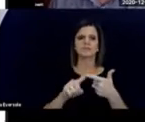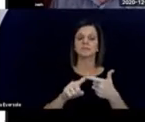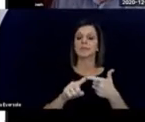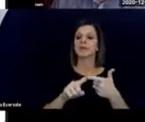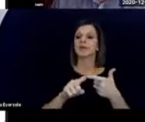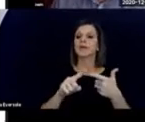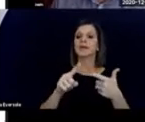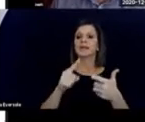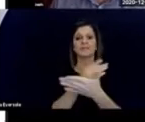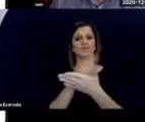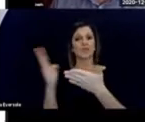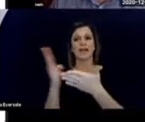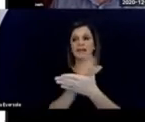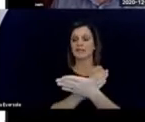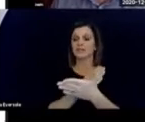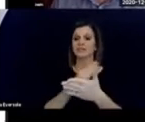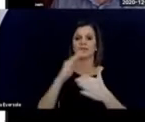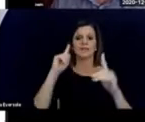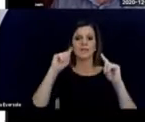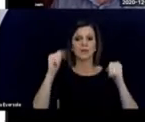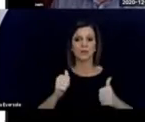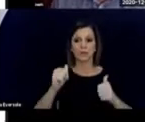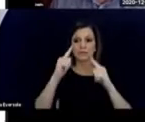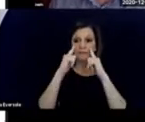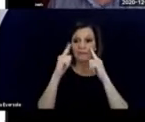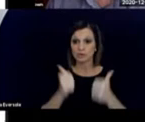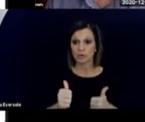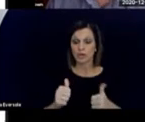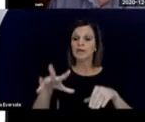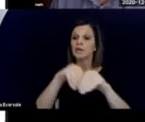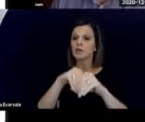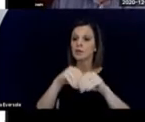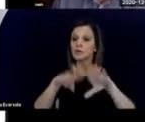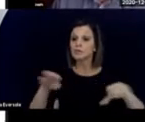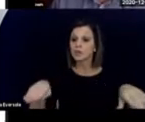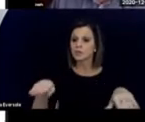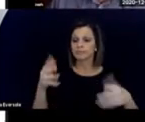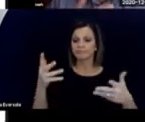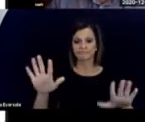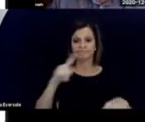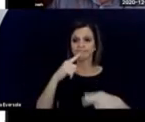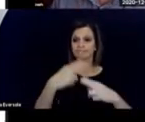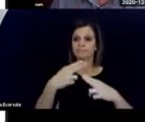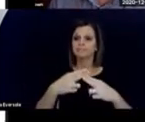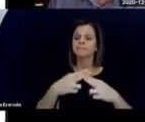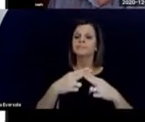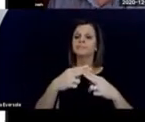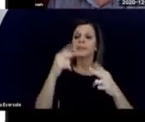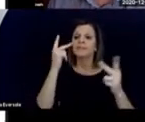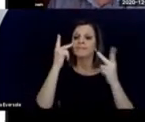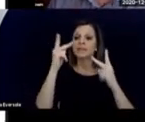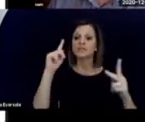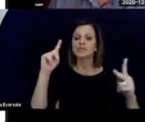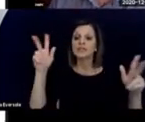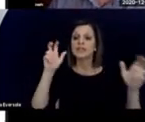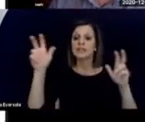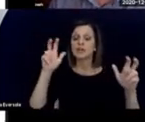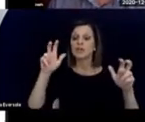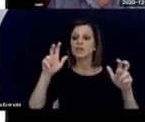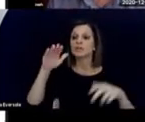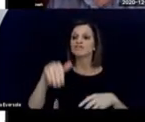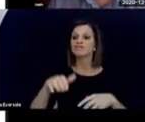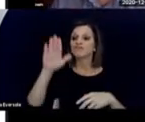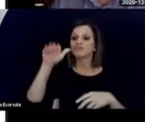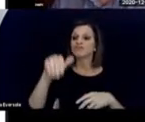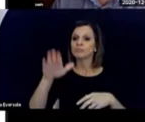wide range of vision and hearing loss, including children, as I've mentioned, whose vision and hearing